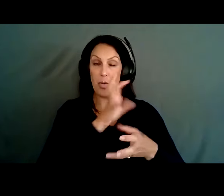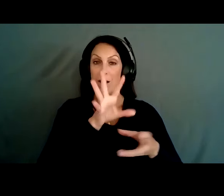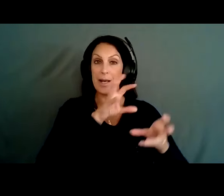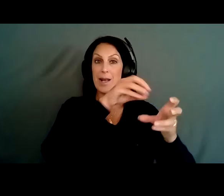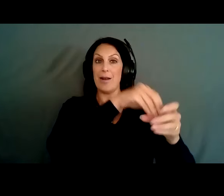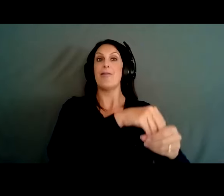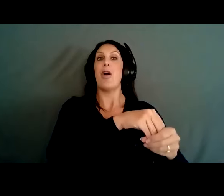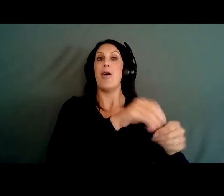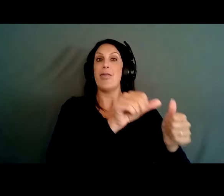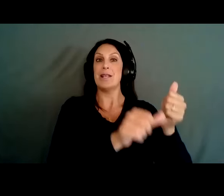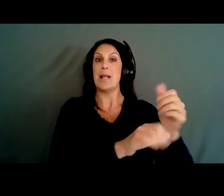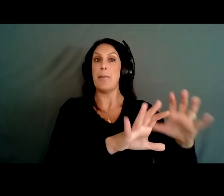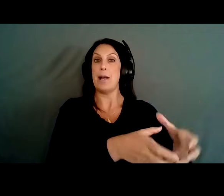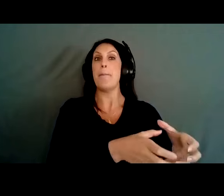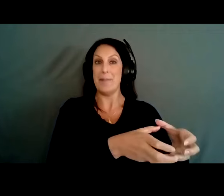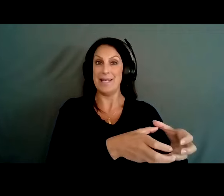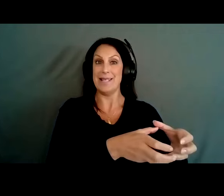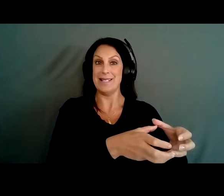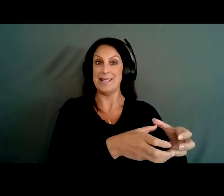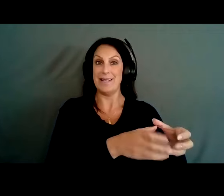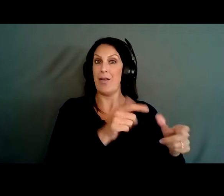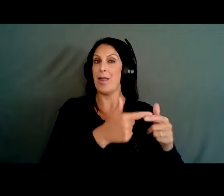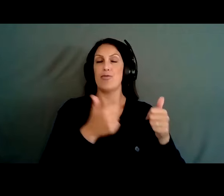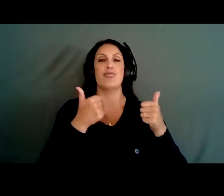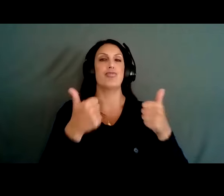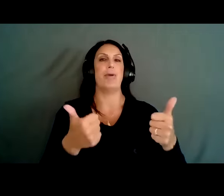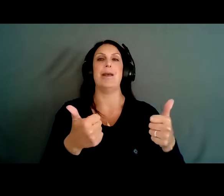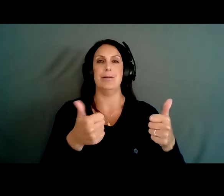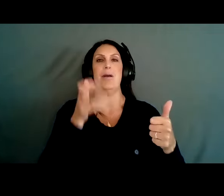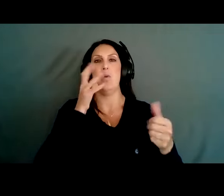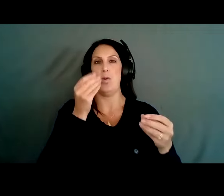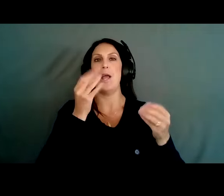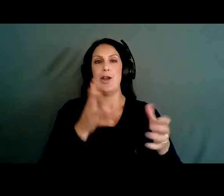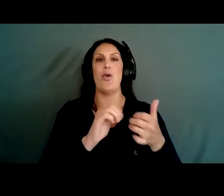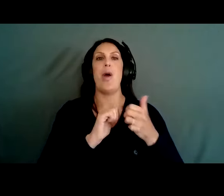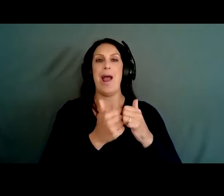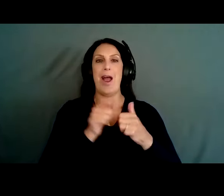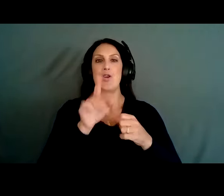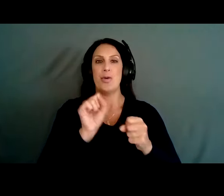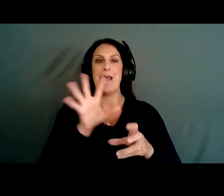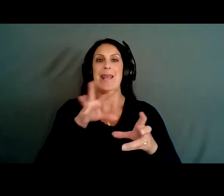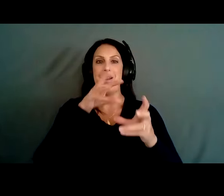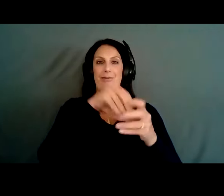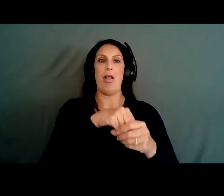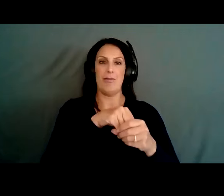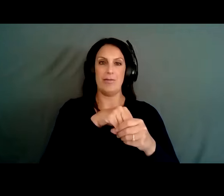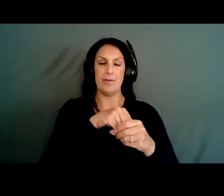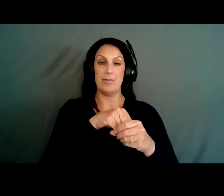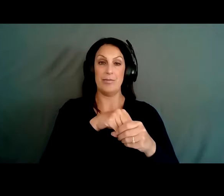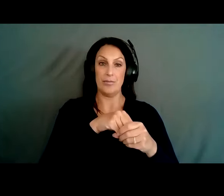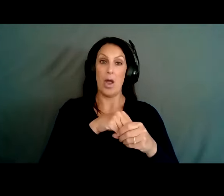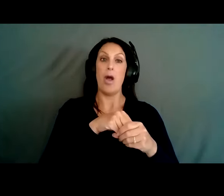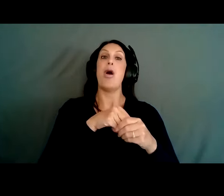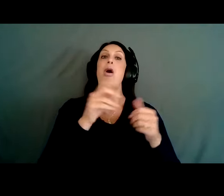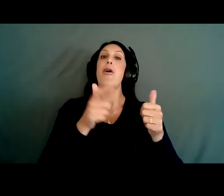the strategies and objectives, we're going to tell you how you can get connected to us. And so let me share those results. So we've got a lot of